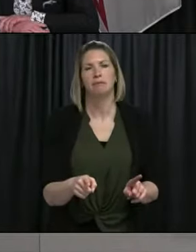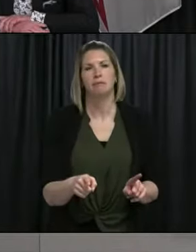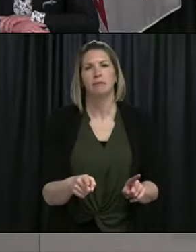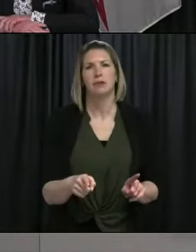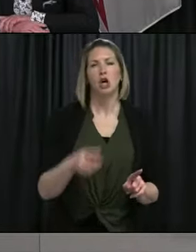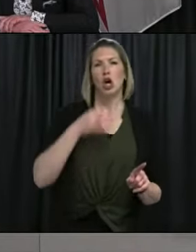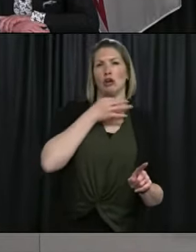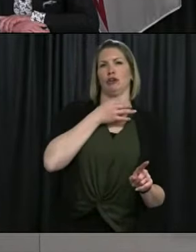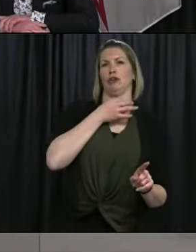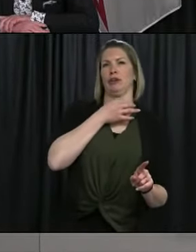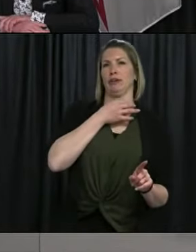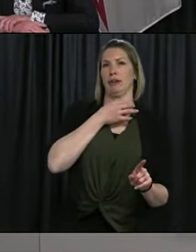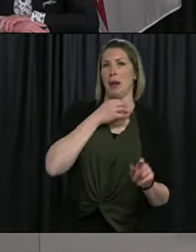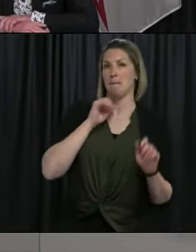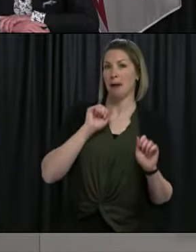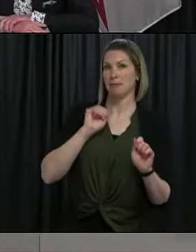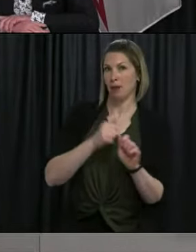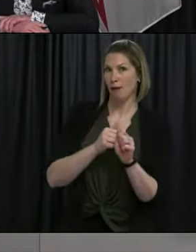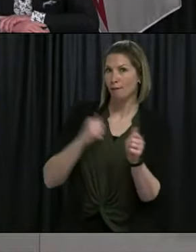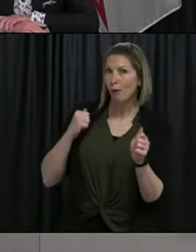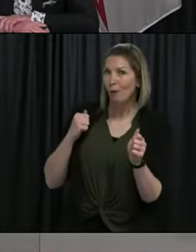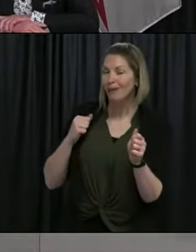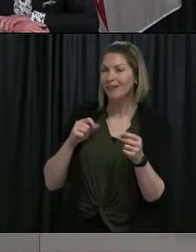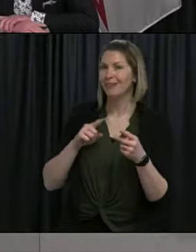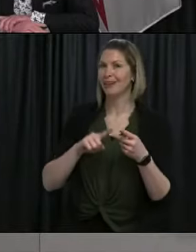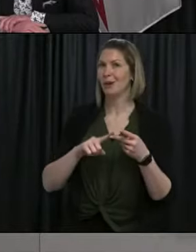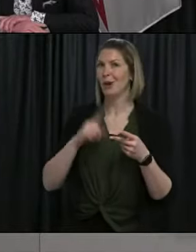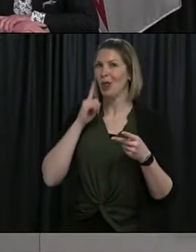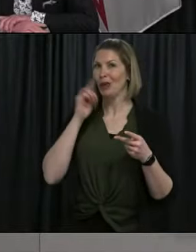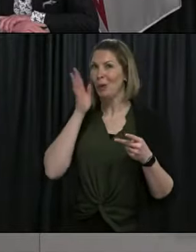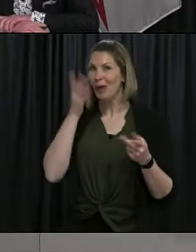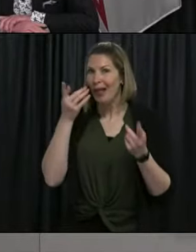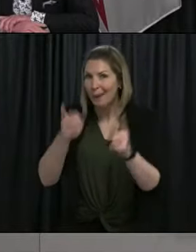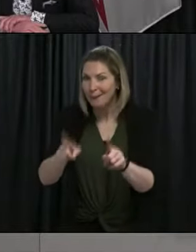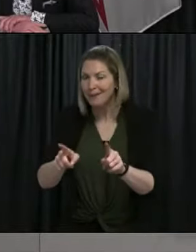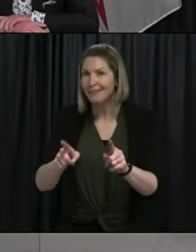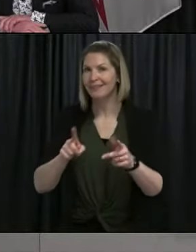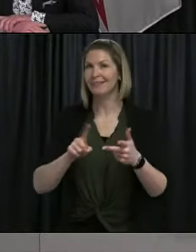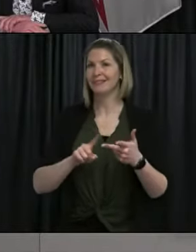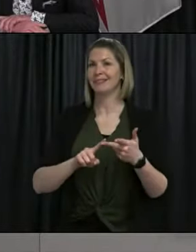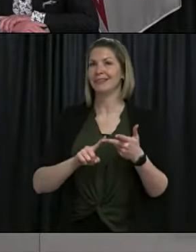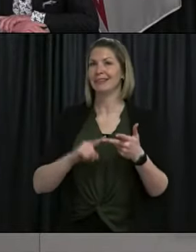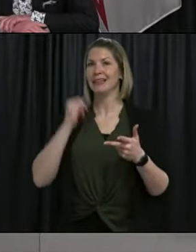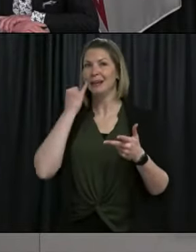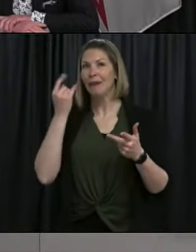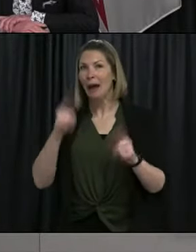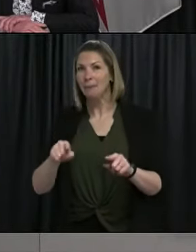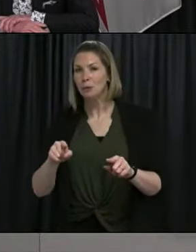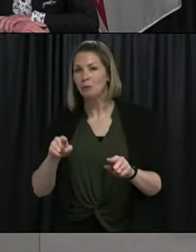Do you think it's inevitable? And what do you think the key factors will be that decides whether it does in happen?